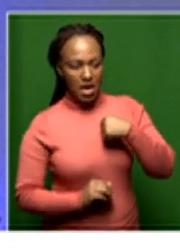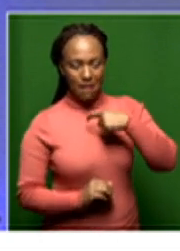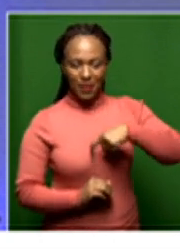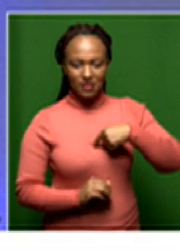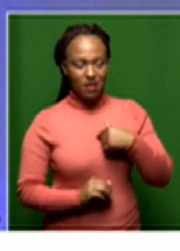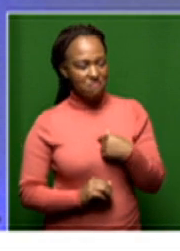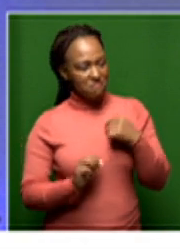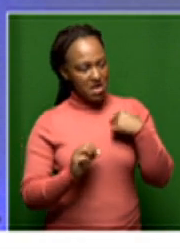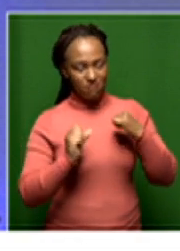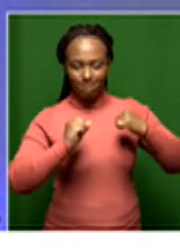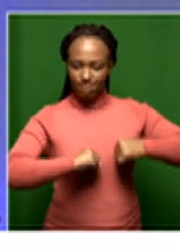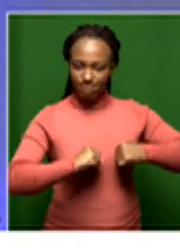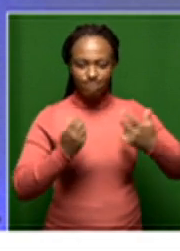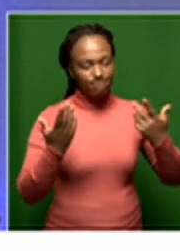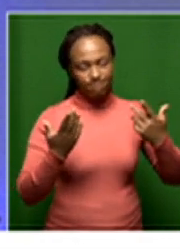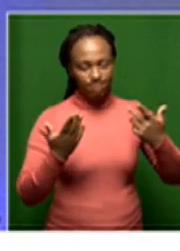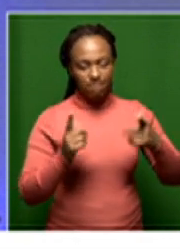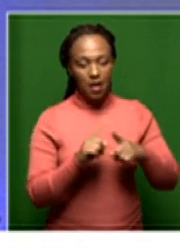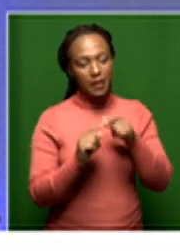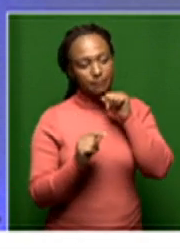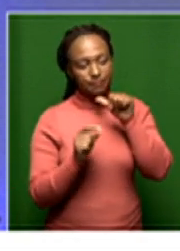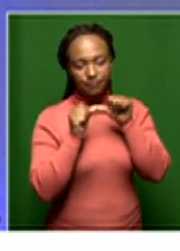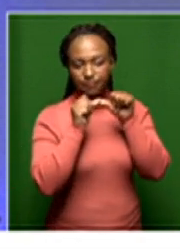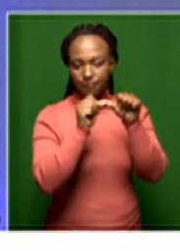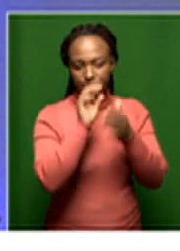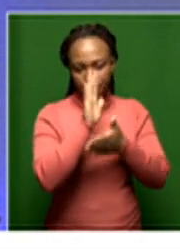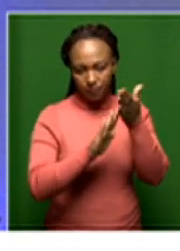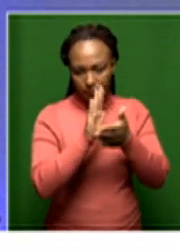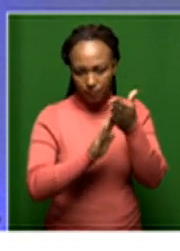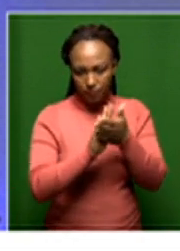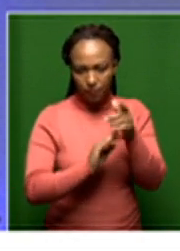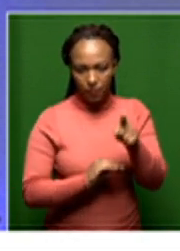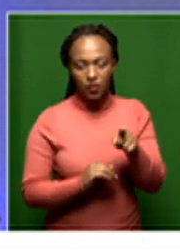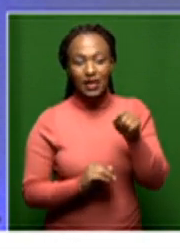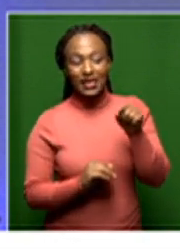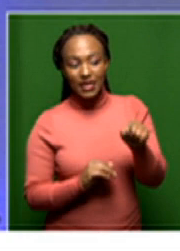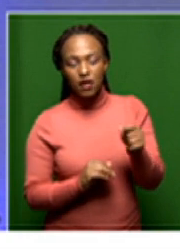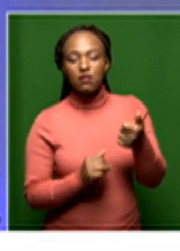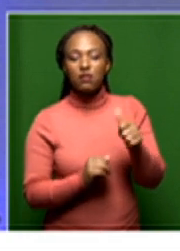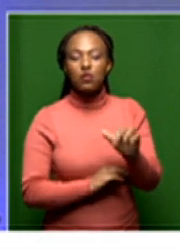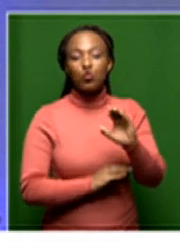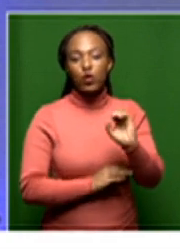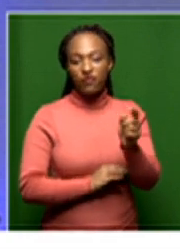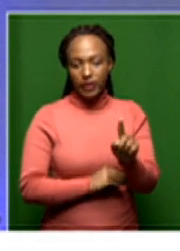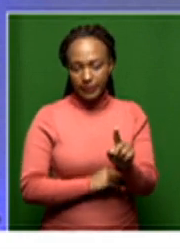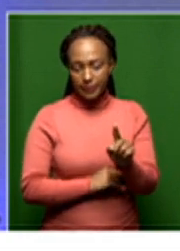with, but nevertheless the process is ongoing. In the midst of that, you then have